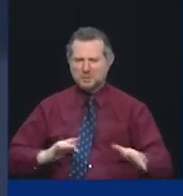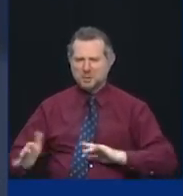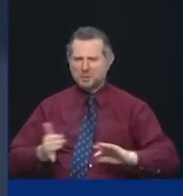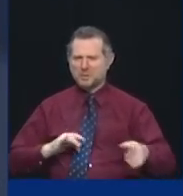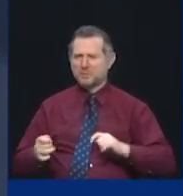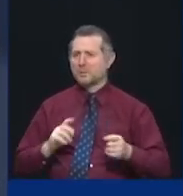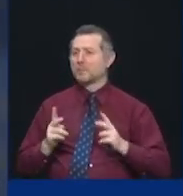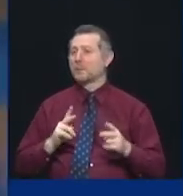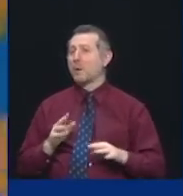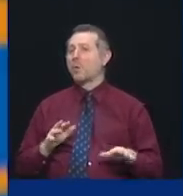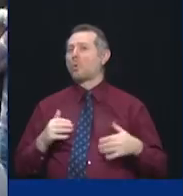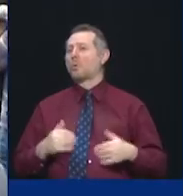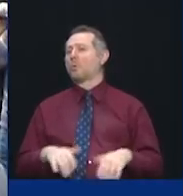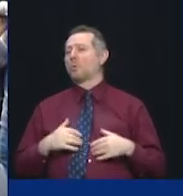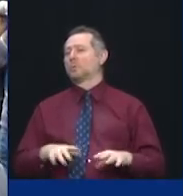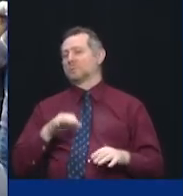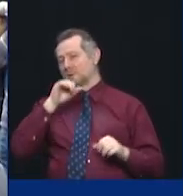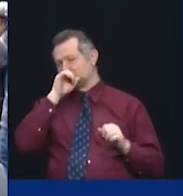Steele, please.